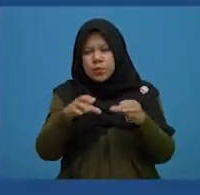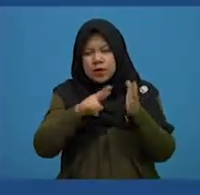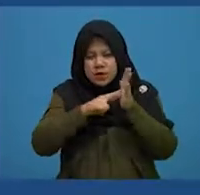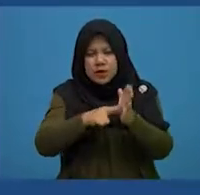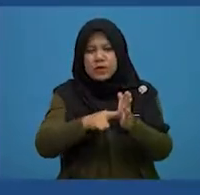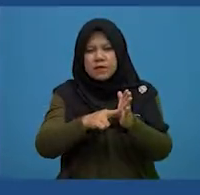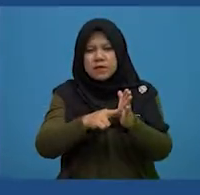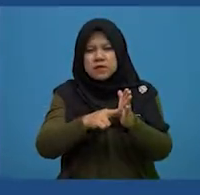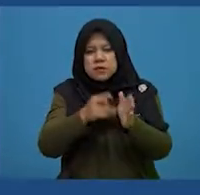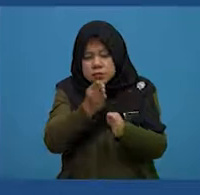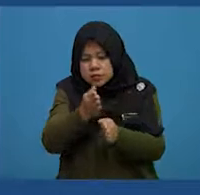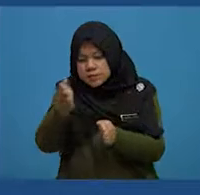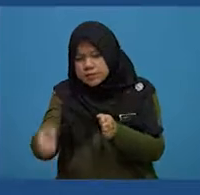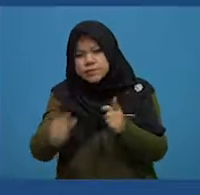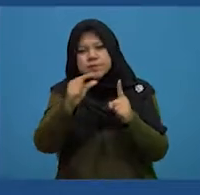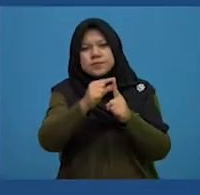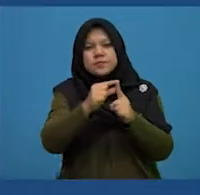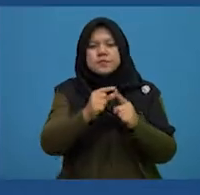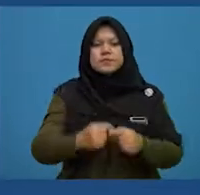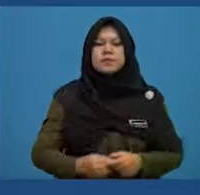to the neighbouring words.